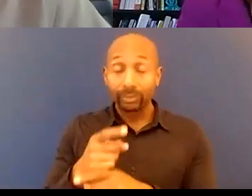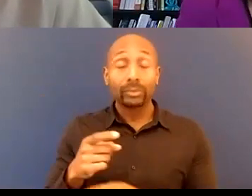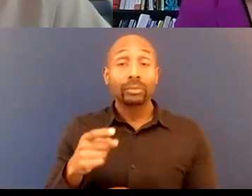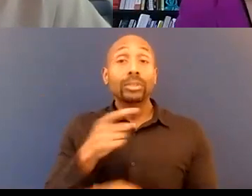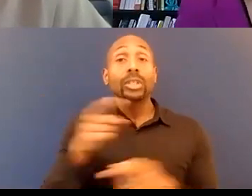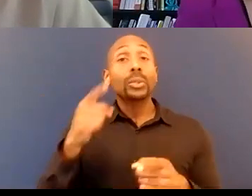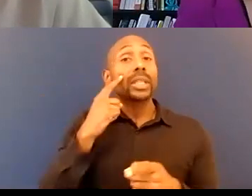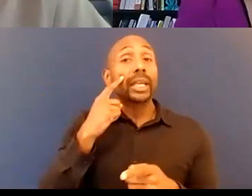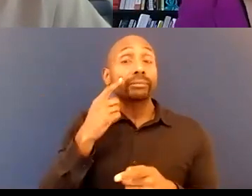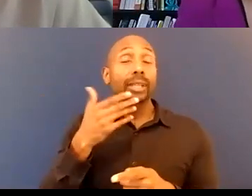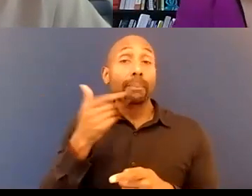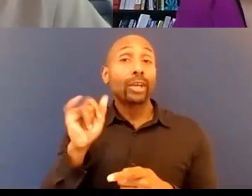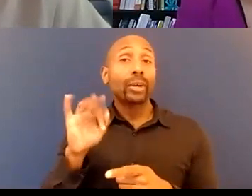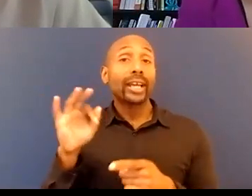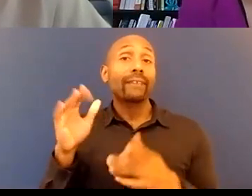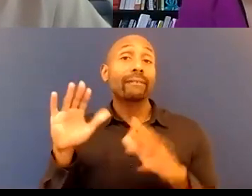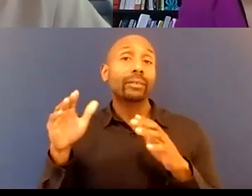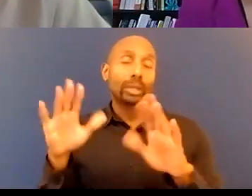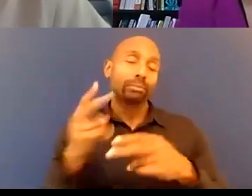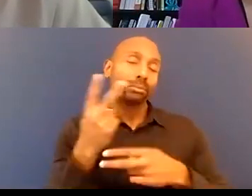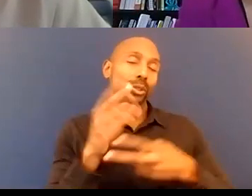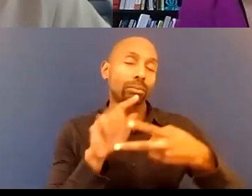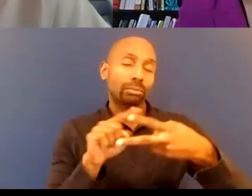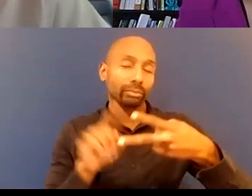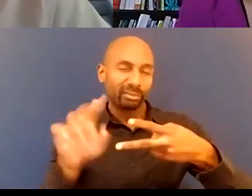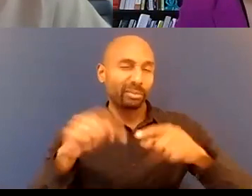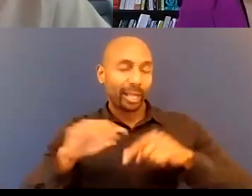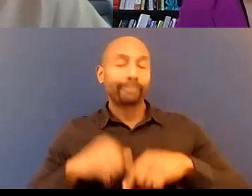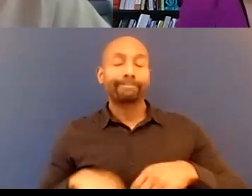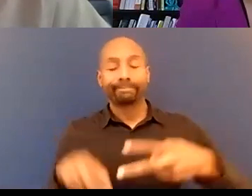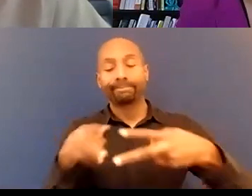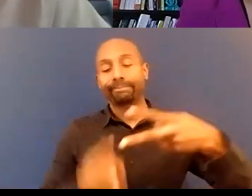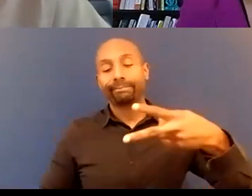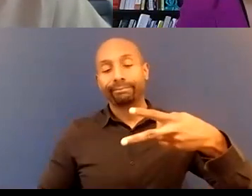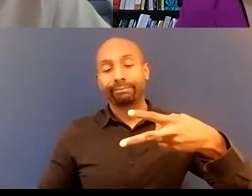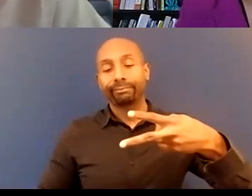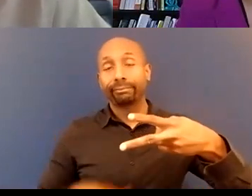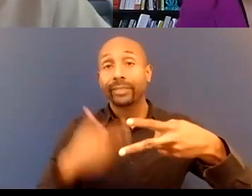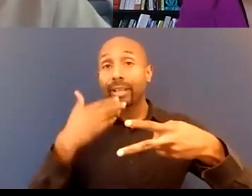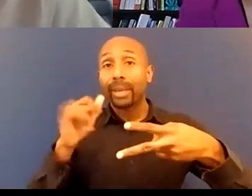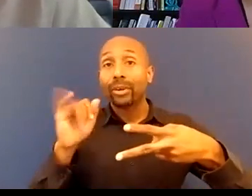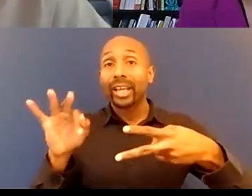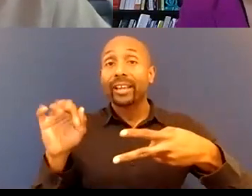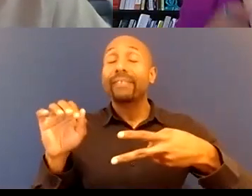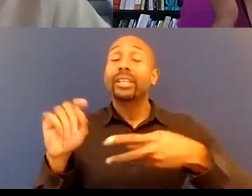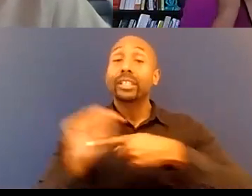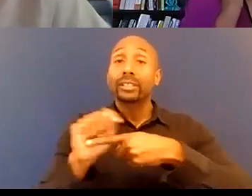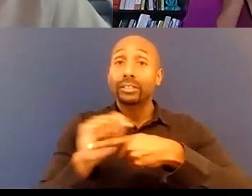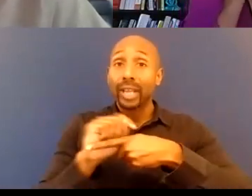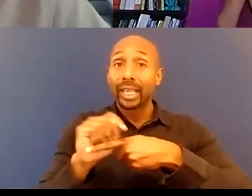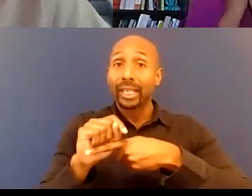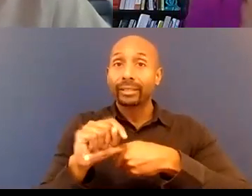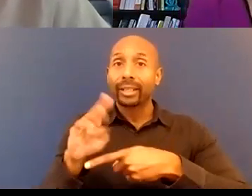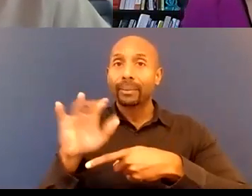focused just two part would bias training be better focused on dealing with the community right now and